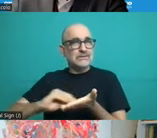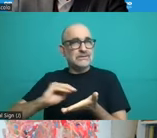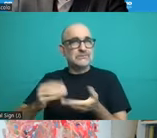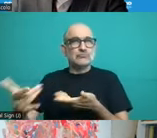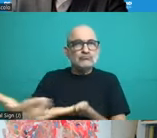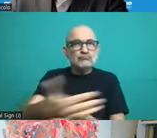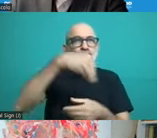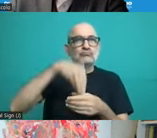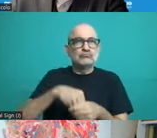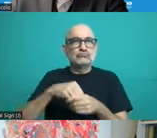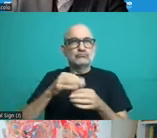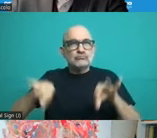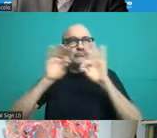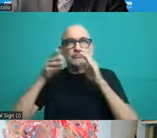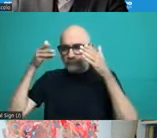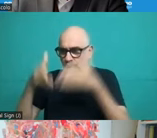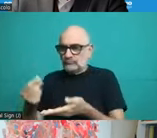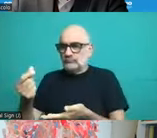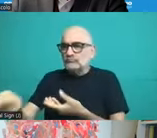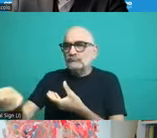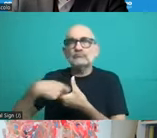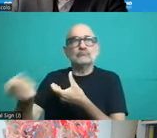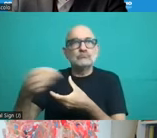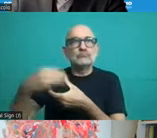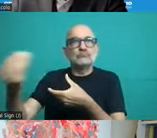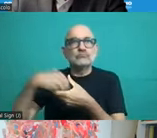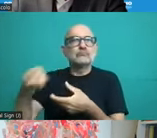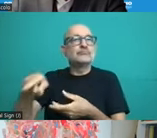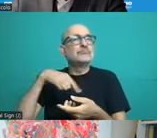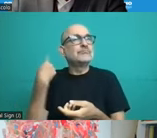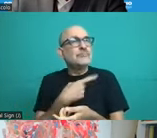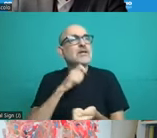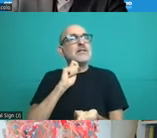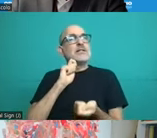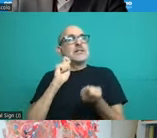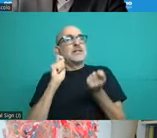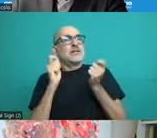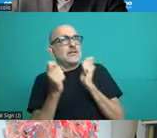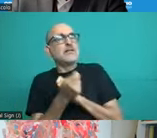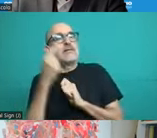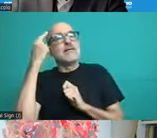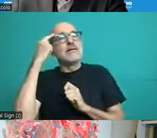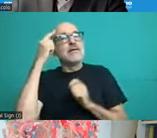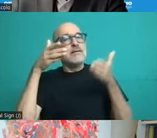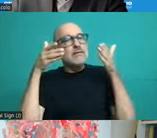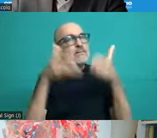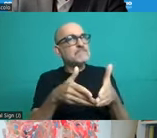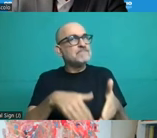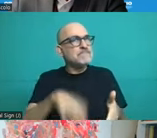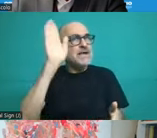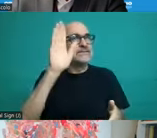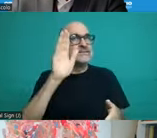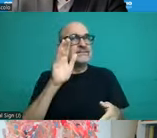This has changed the characteristics of this system